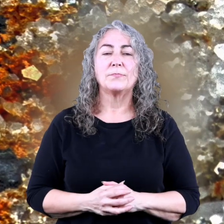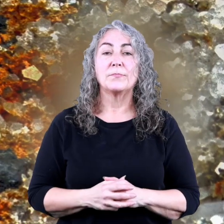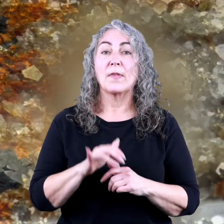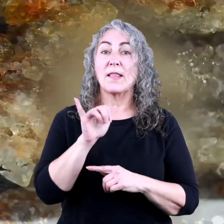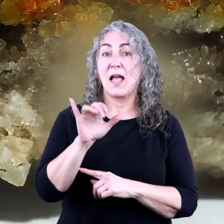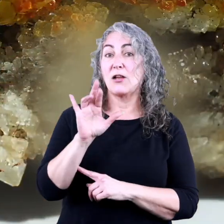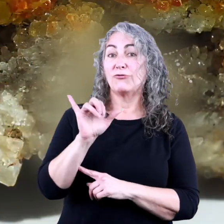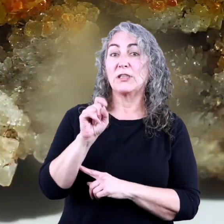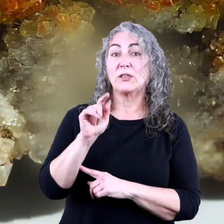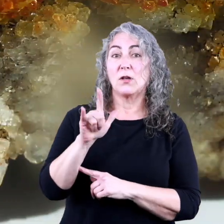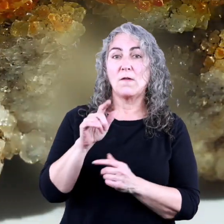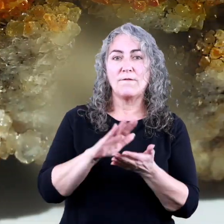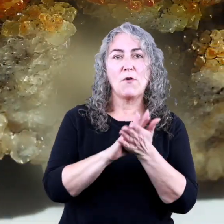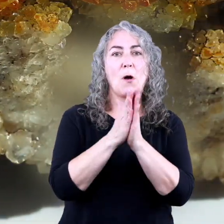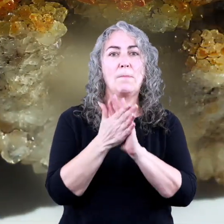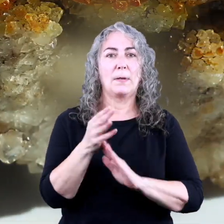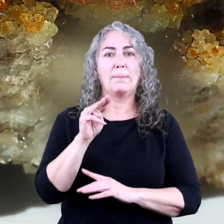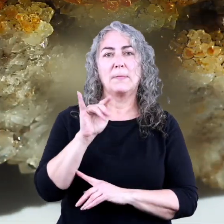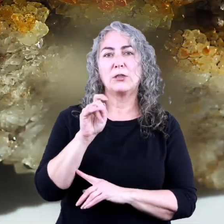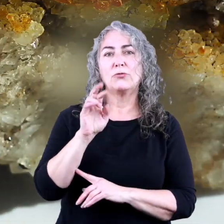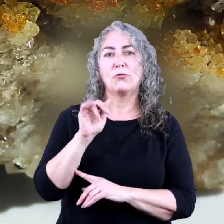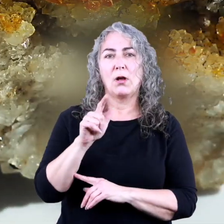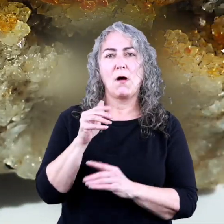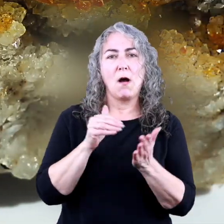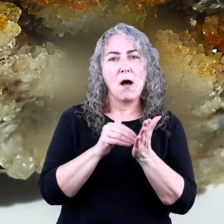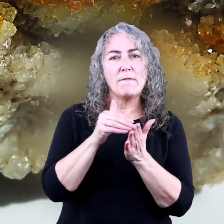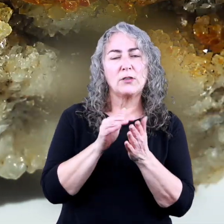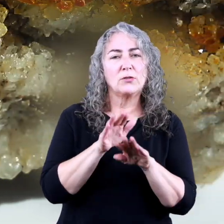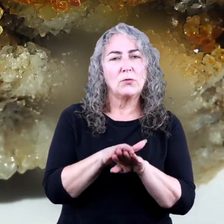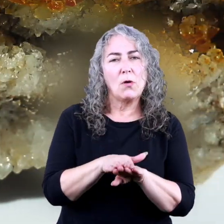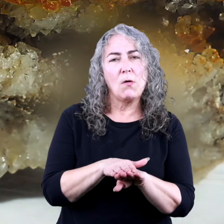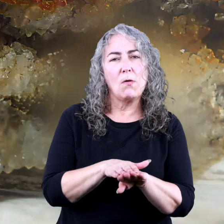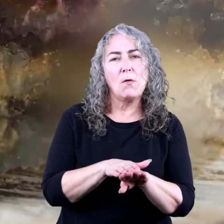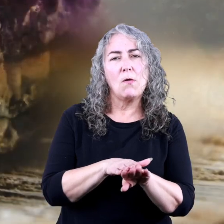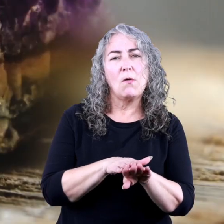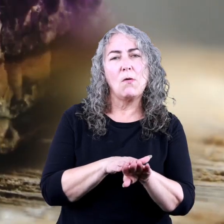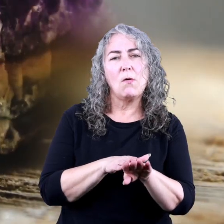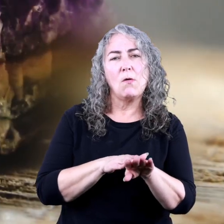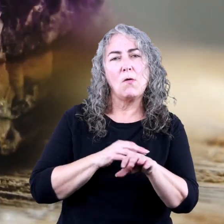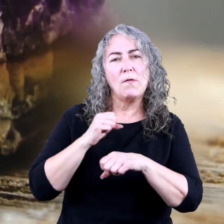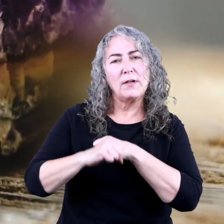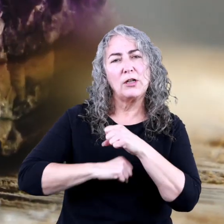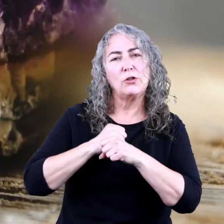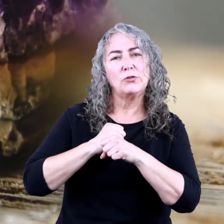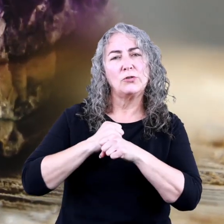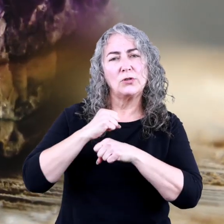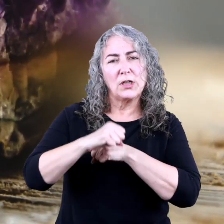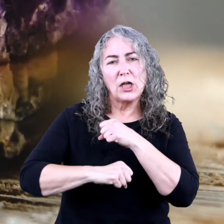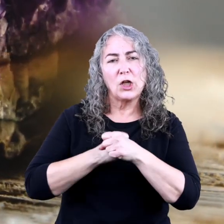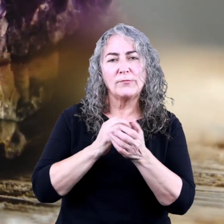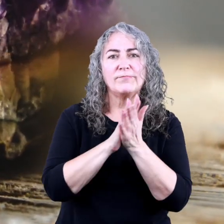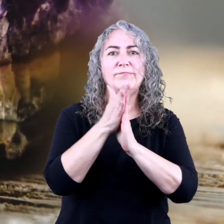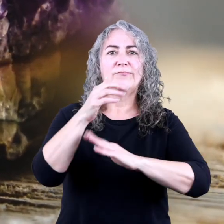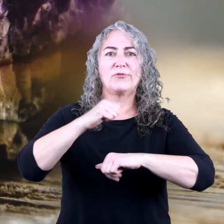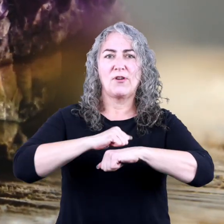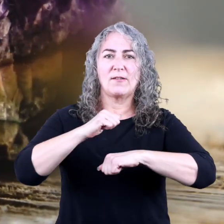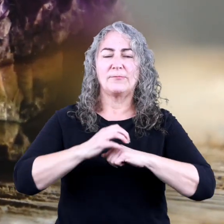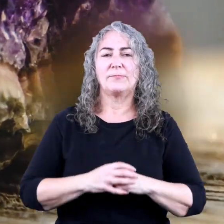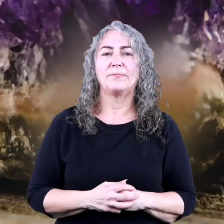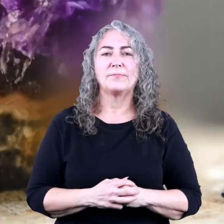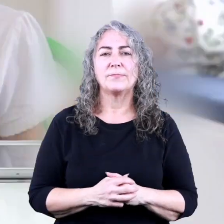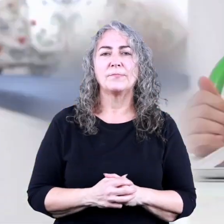The crystals are formed by minerals which grow slowly over time on the surface of the rock.